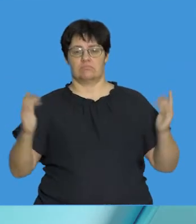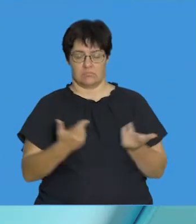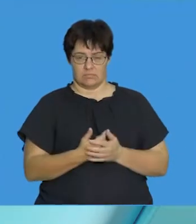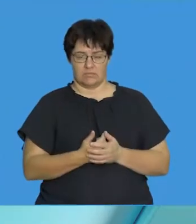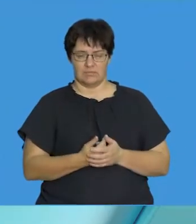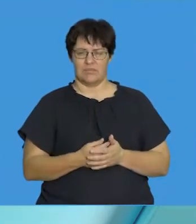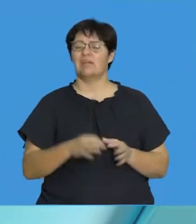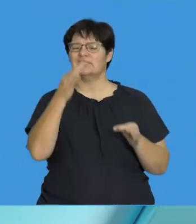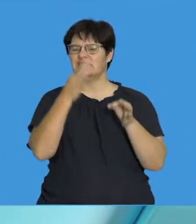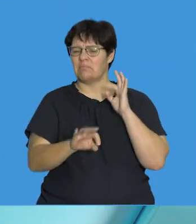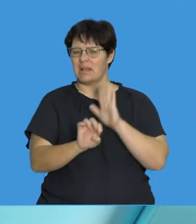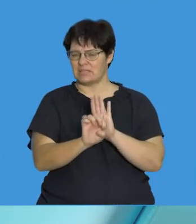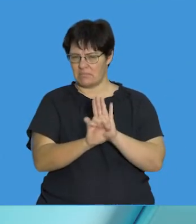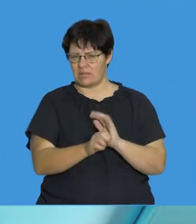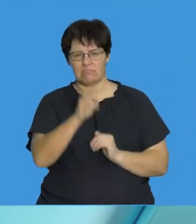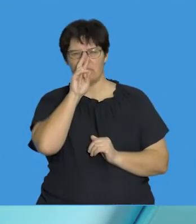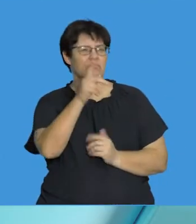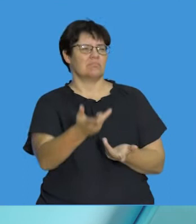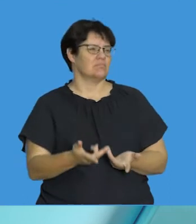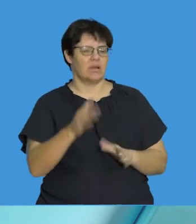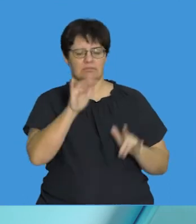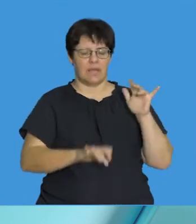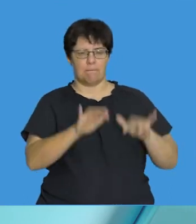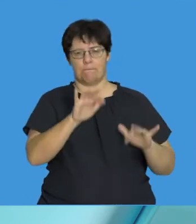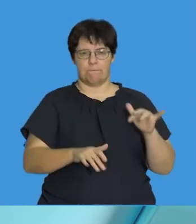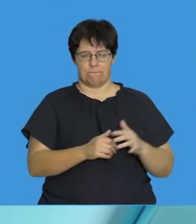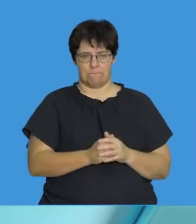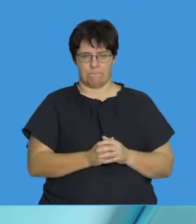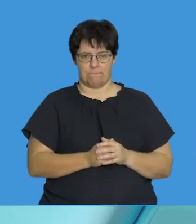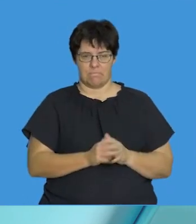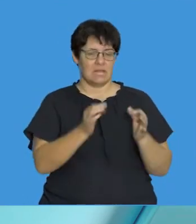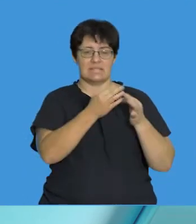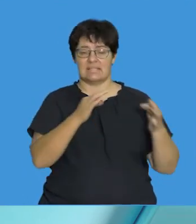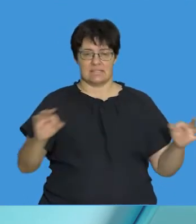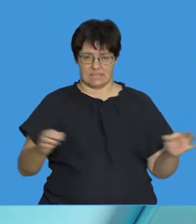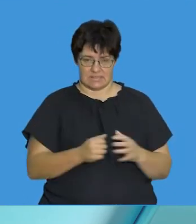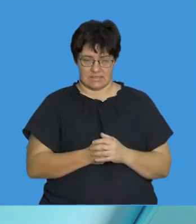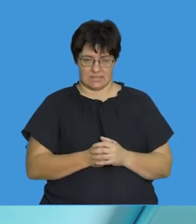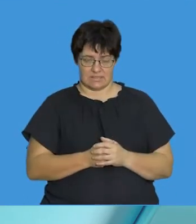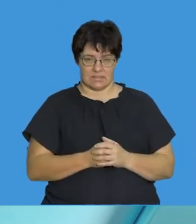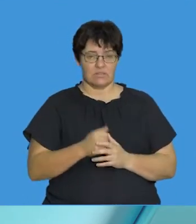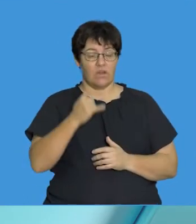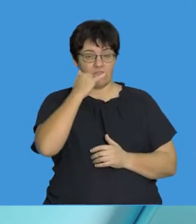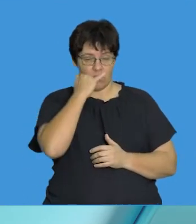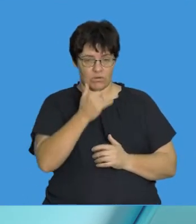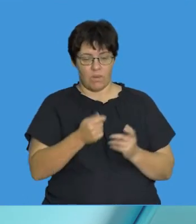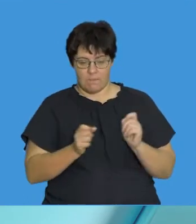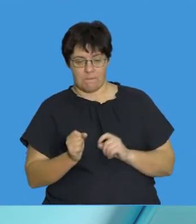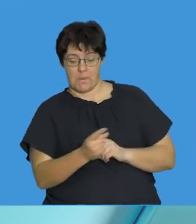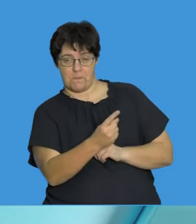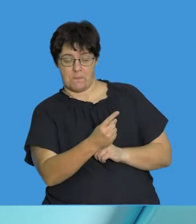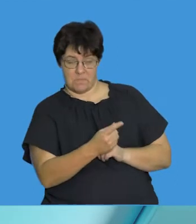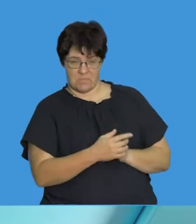simple example of this would be, think of when you type in a specific sentence on your phone when you're texting someone.